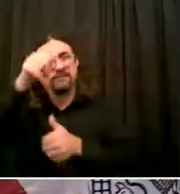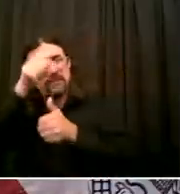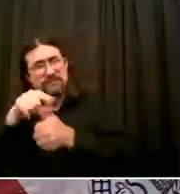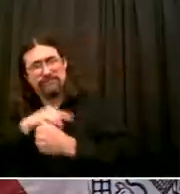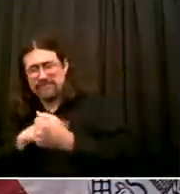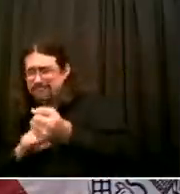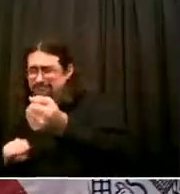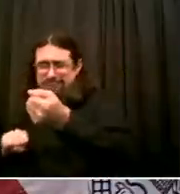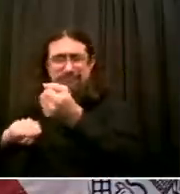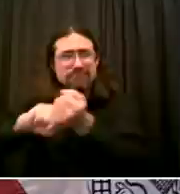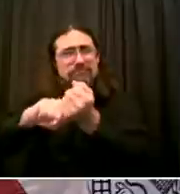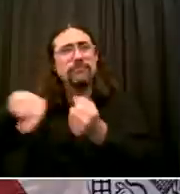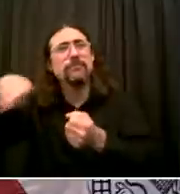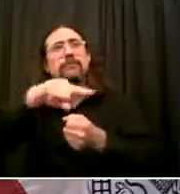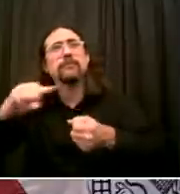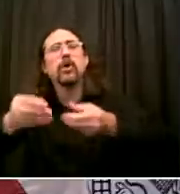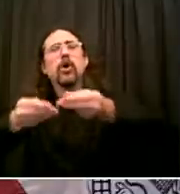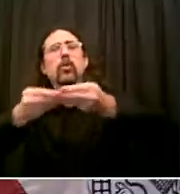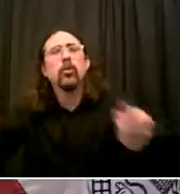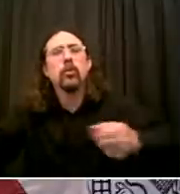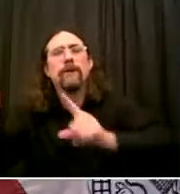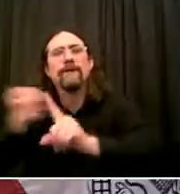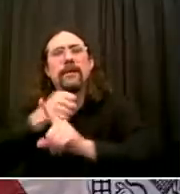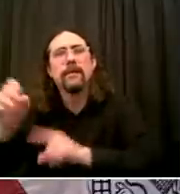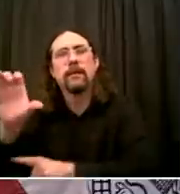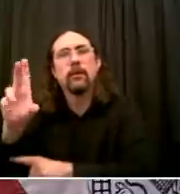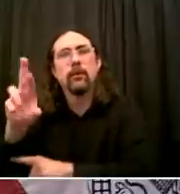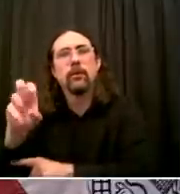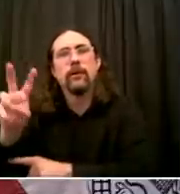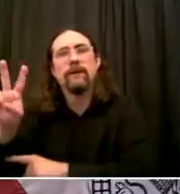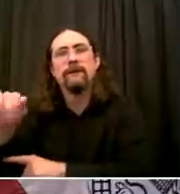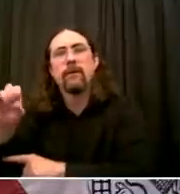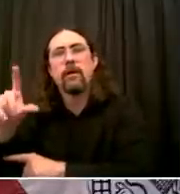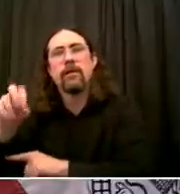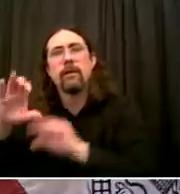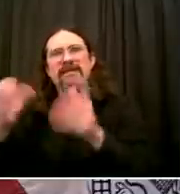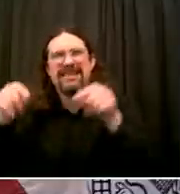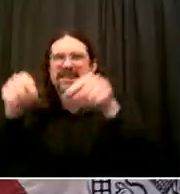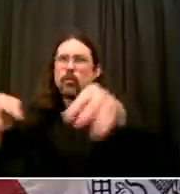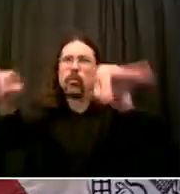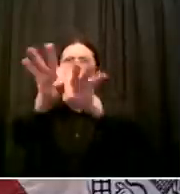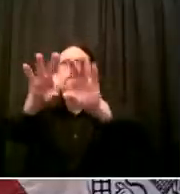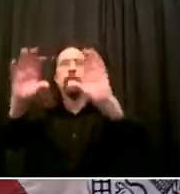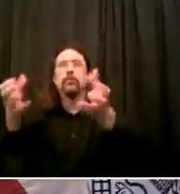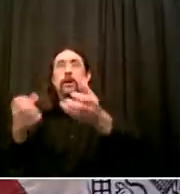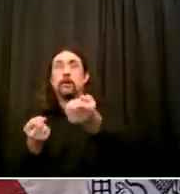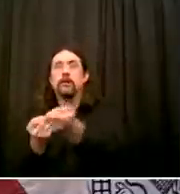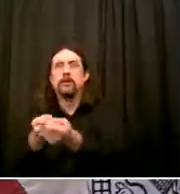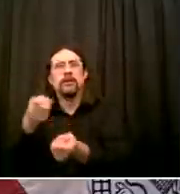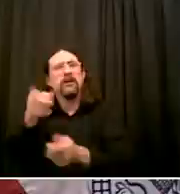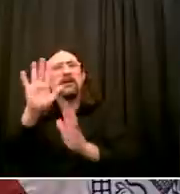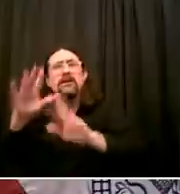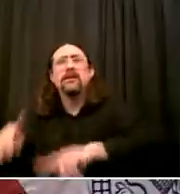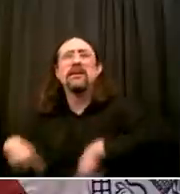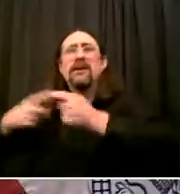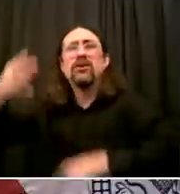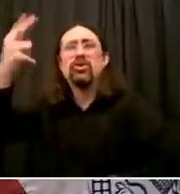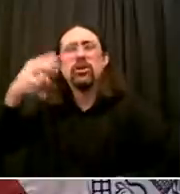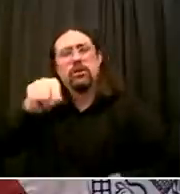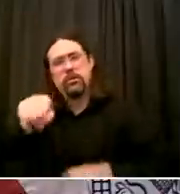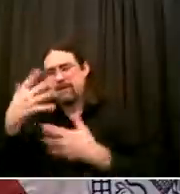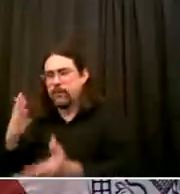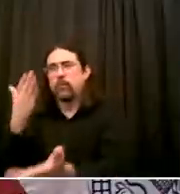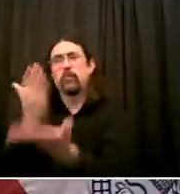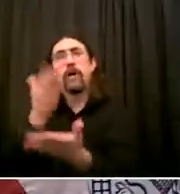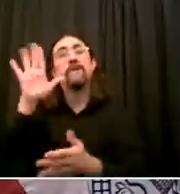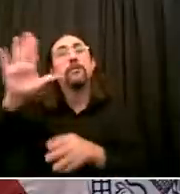stopping gun violence before it happens And mediating conflicts So we made a major investment a few days back